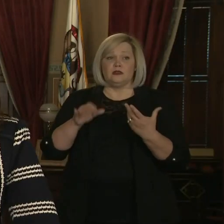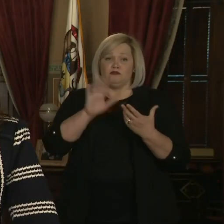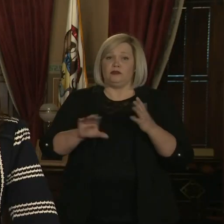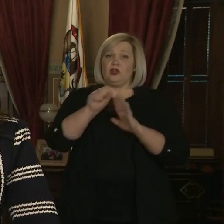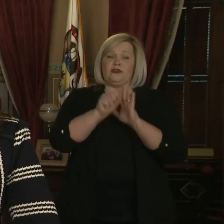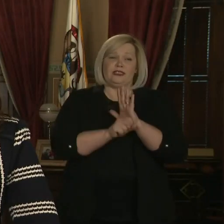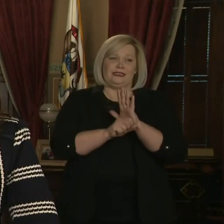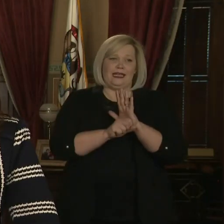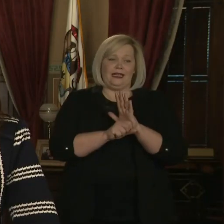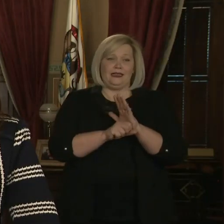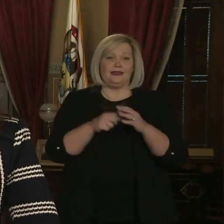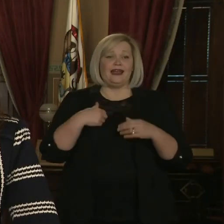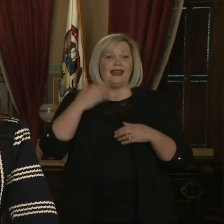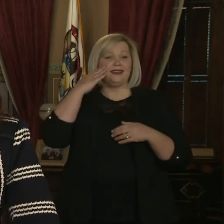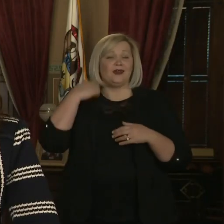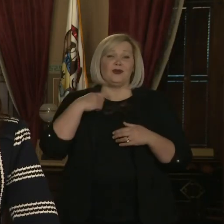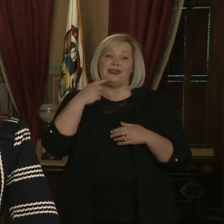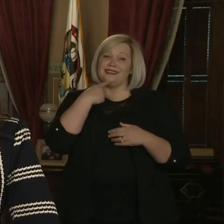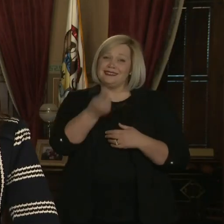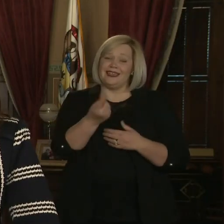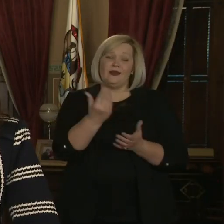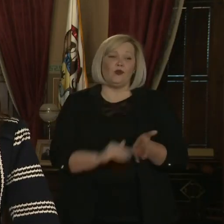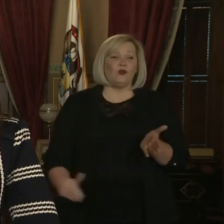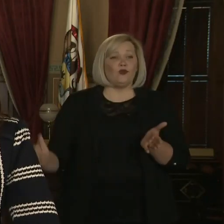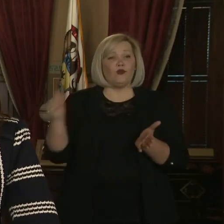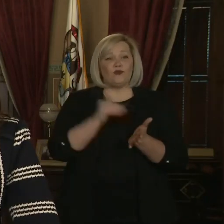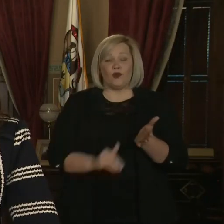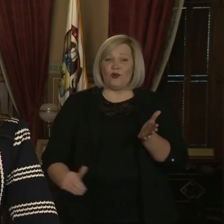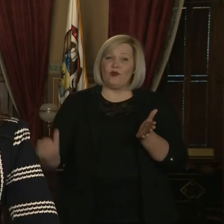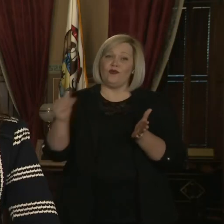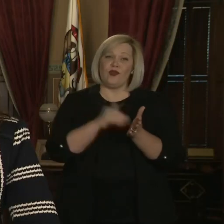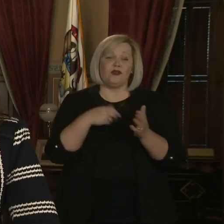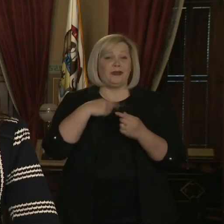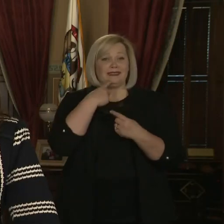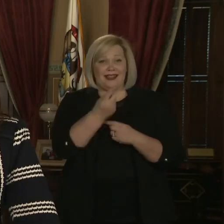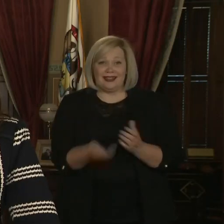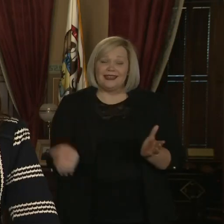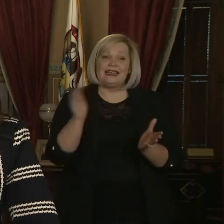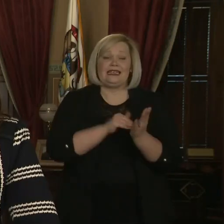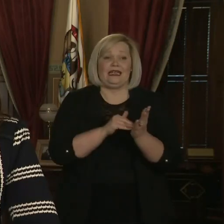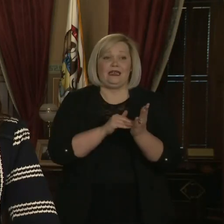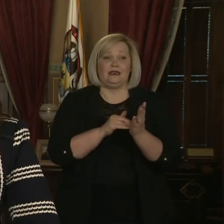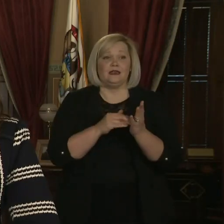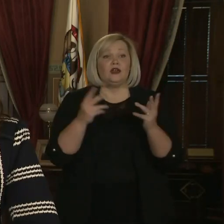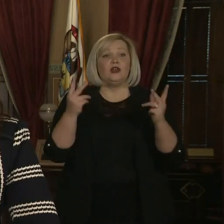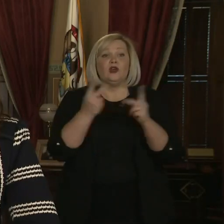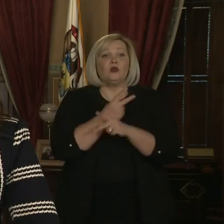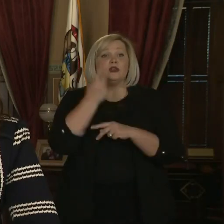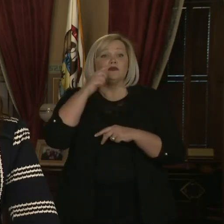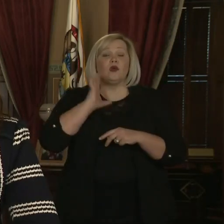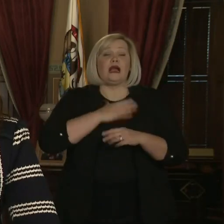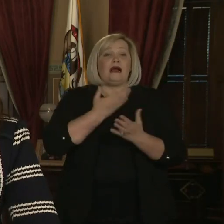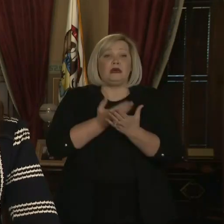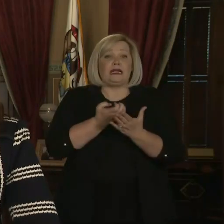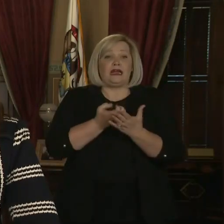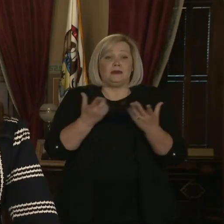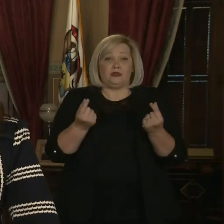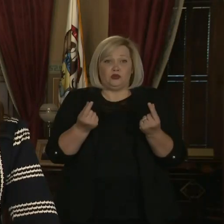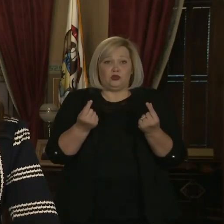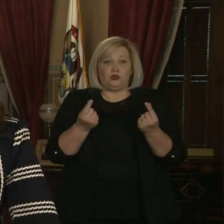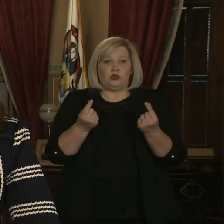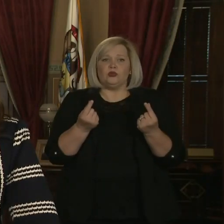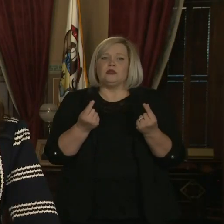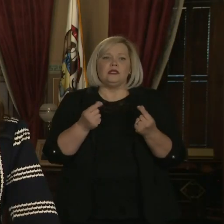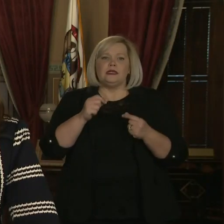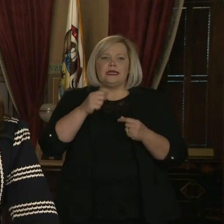sound like a broken record, but I think it bears worth repeating. The worst thing we could do for our economy is not take